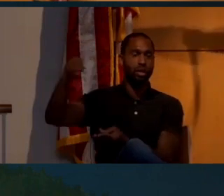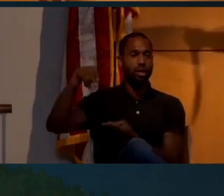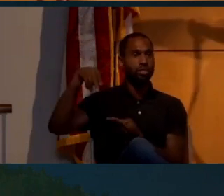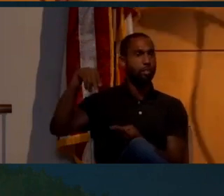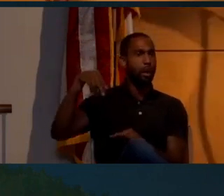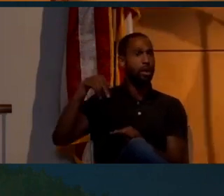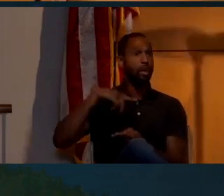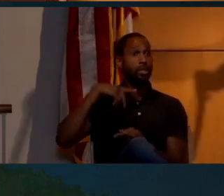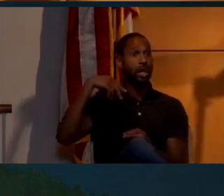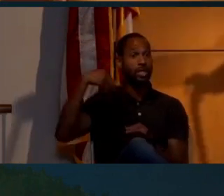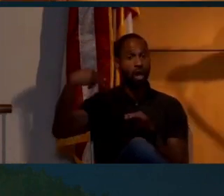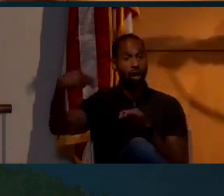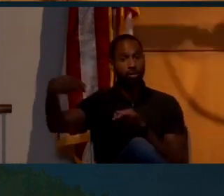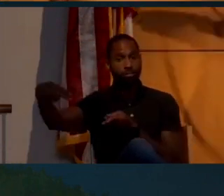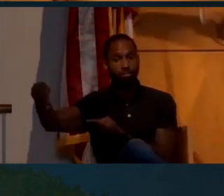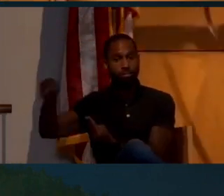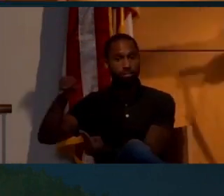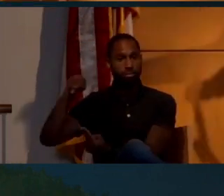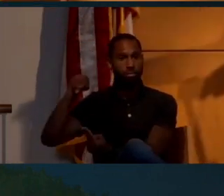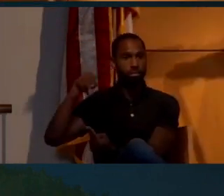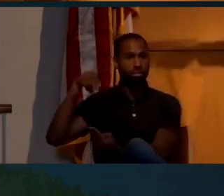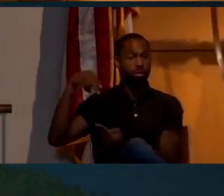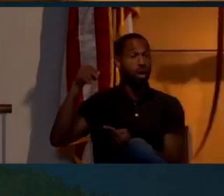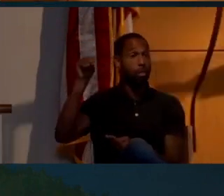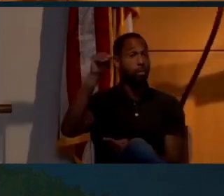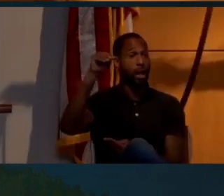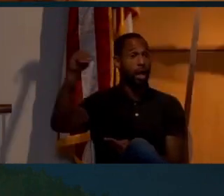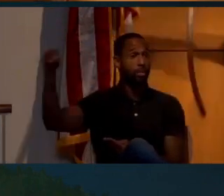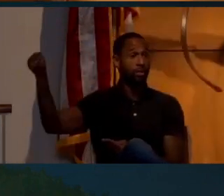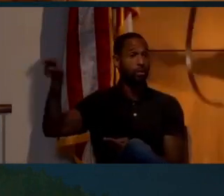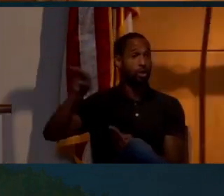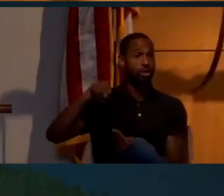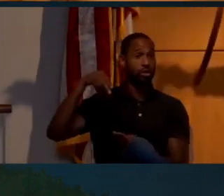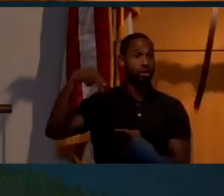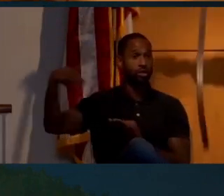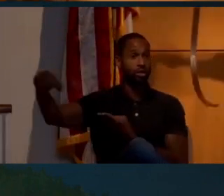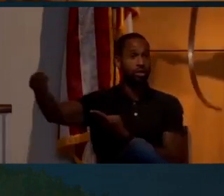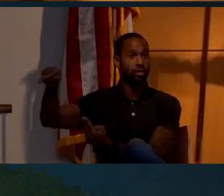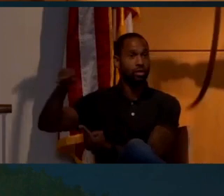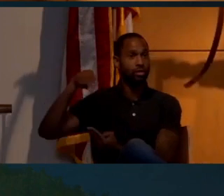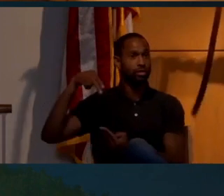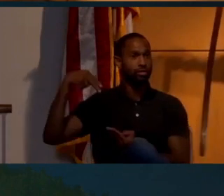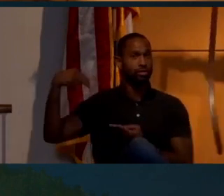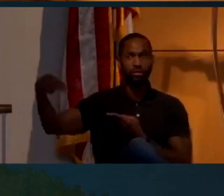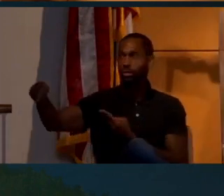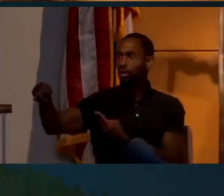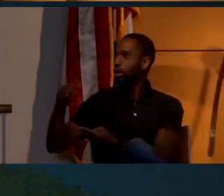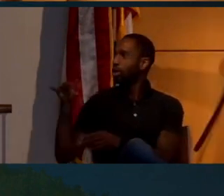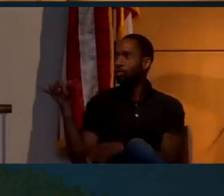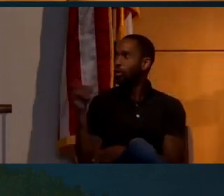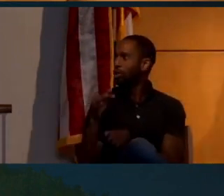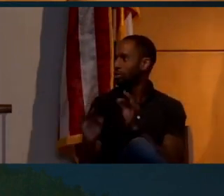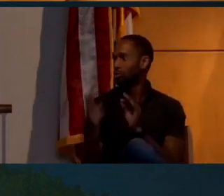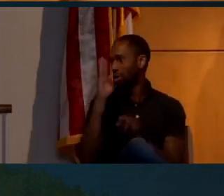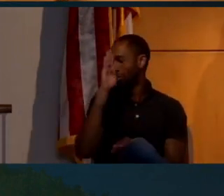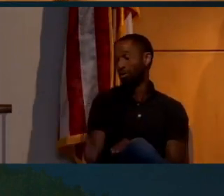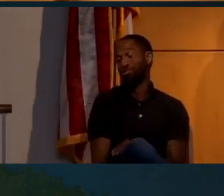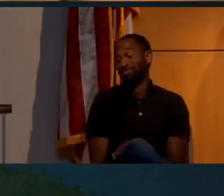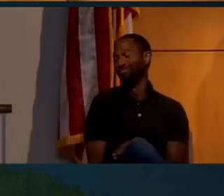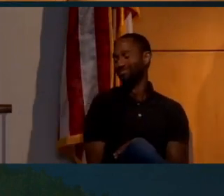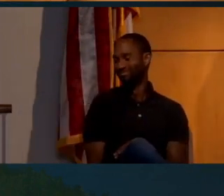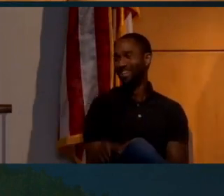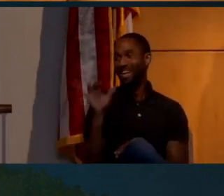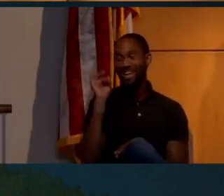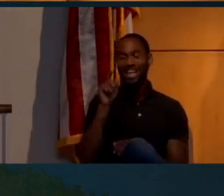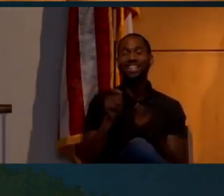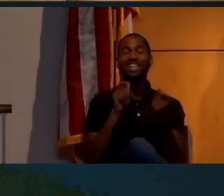the bottom to catch up. And so it lags. And as I move my hand back and forth, the belt flops back and forth. Very simple. Very straightforward. That